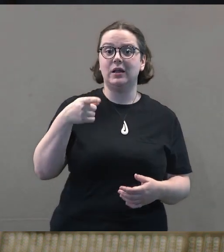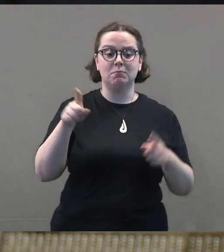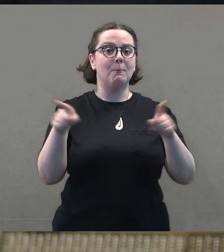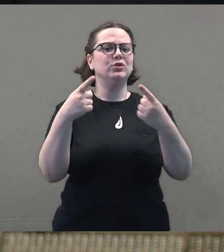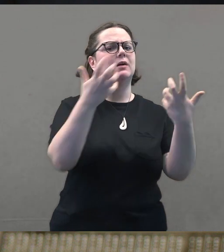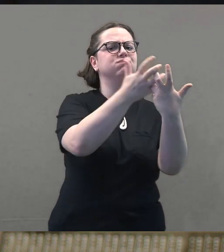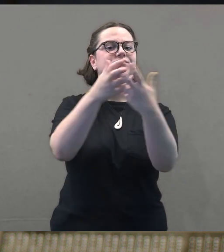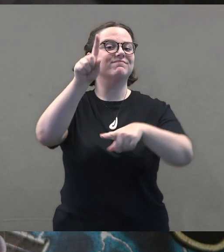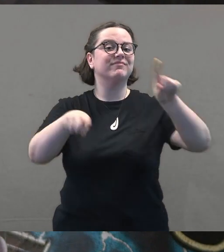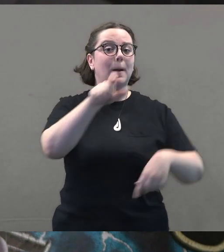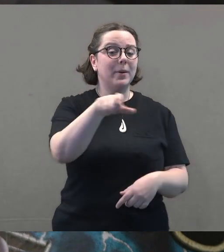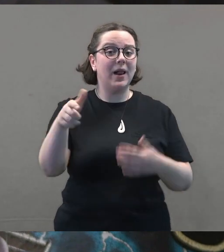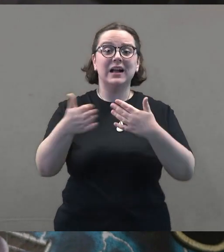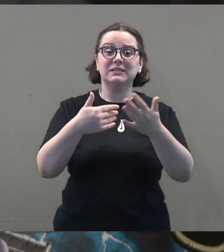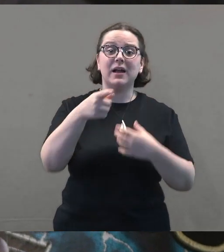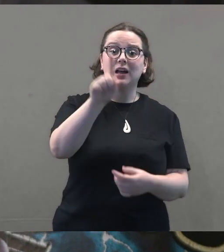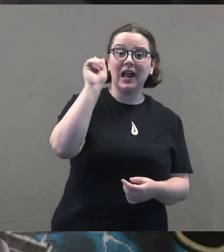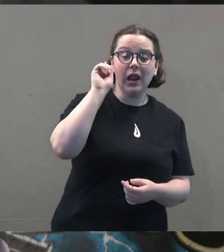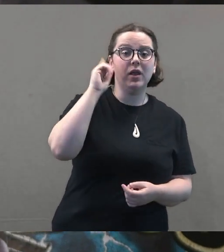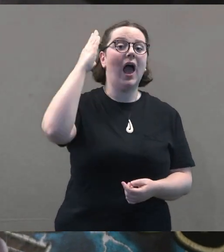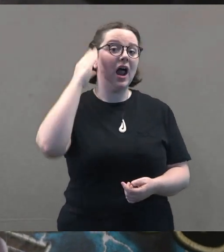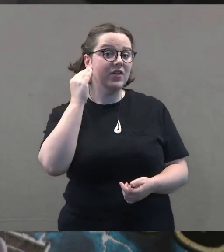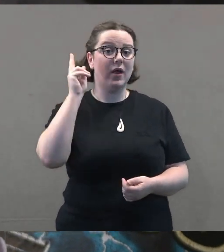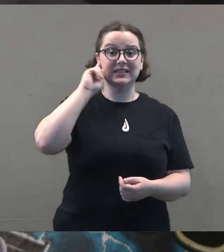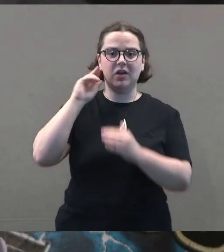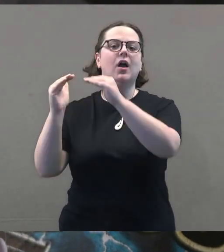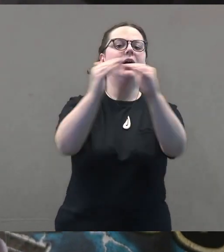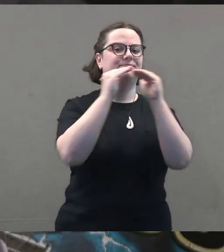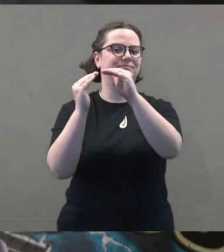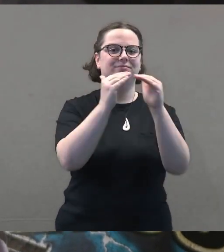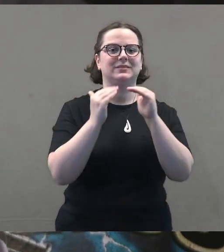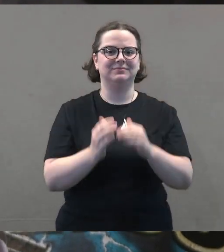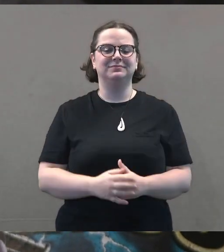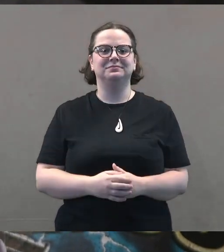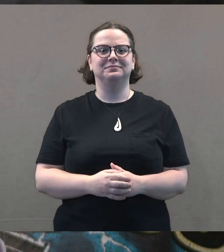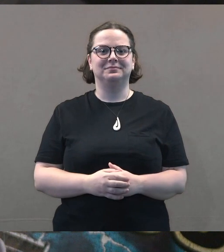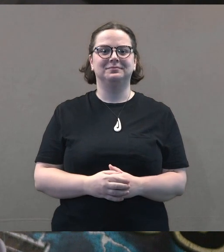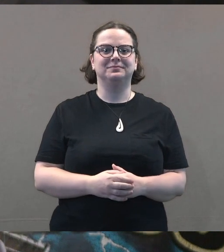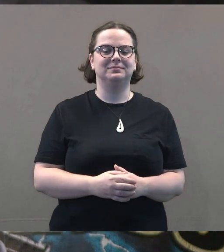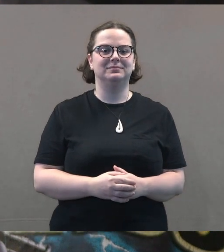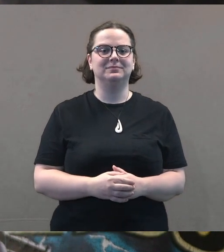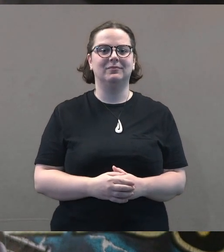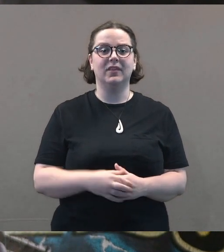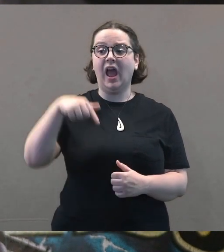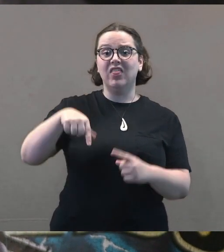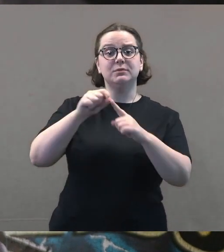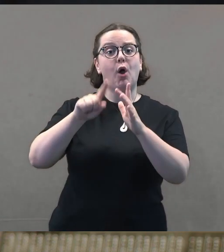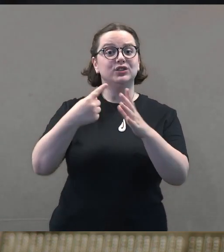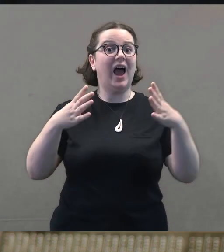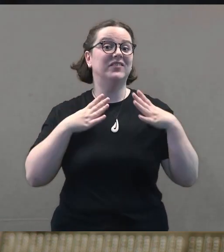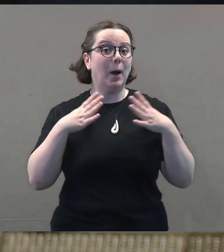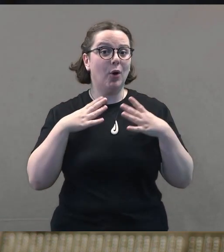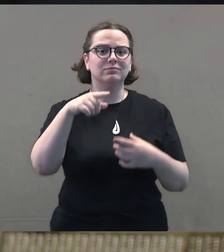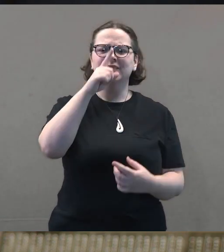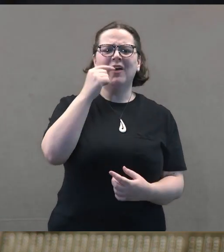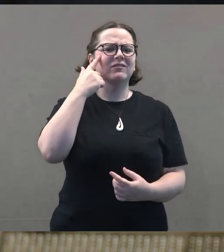felt, not heard. This music has been designed so that audiences for all types of hearing, whether hearing, hard of hearing or deaf, can engage with